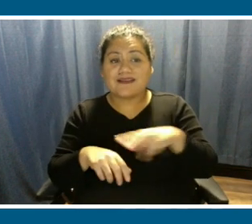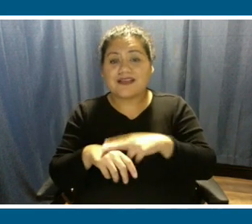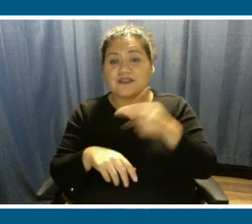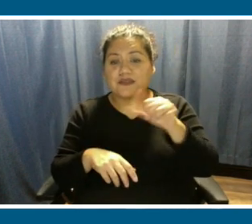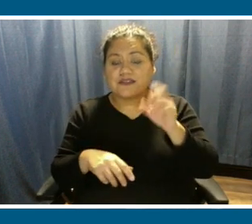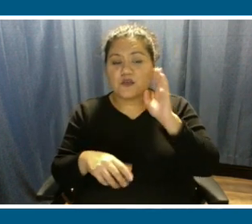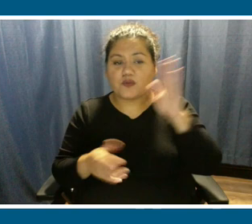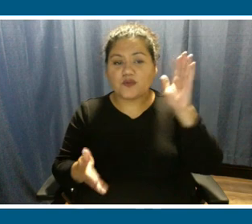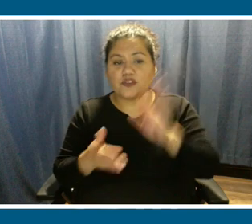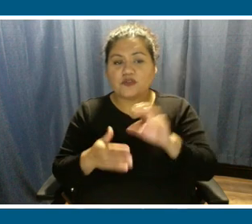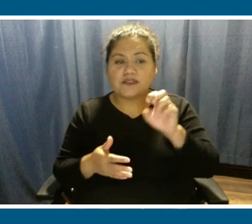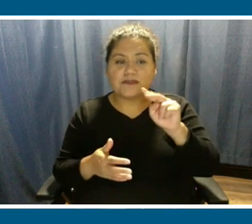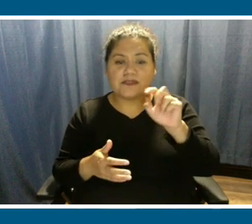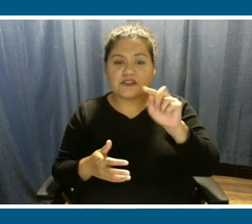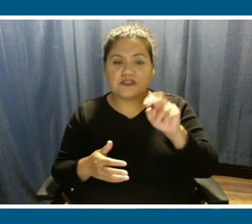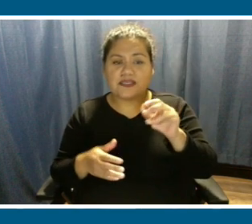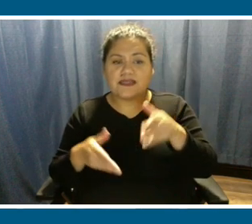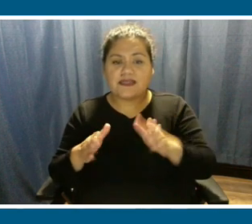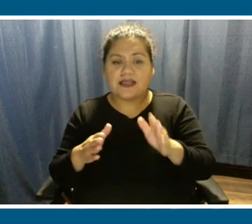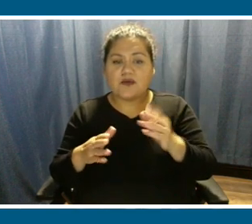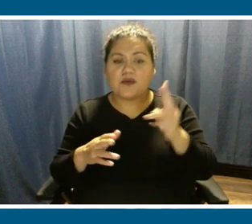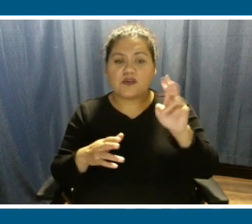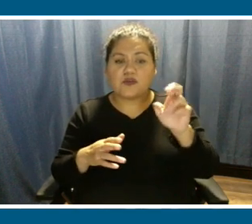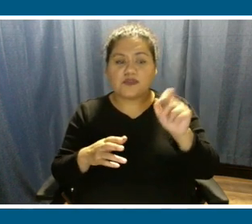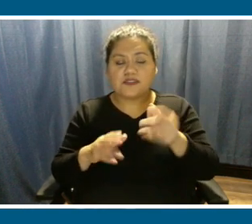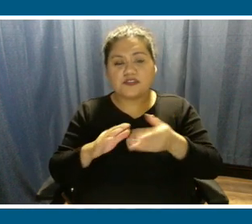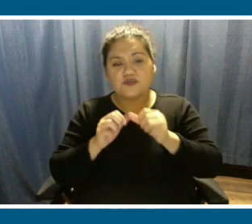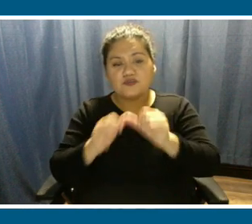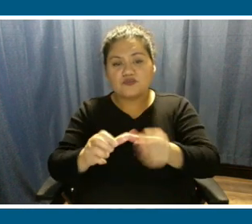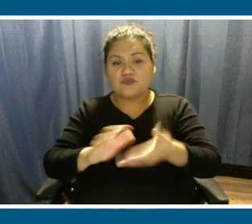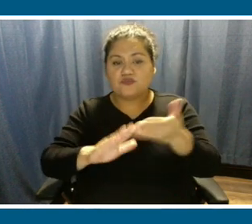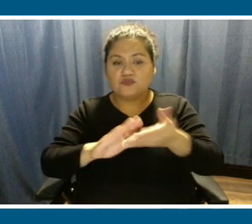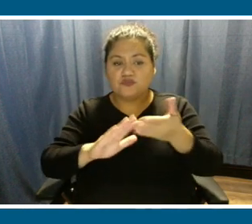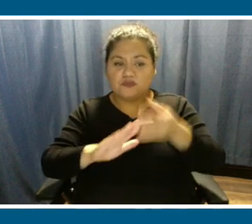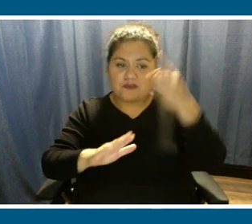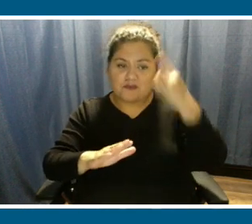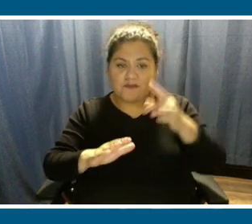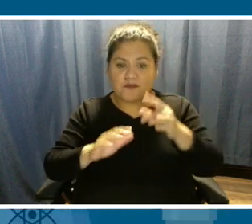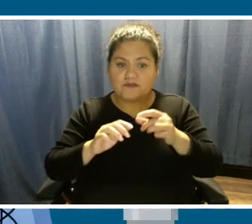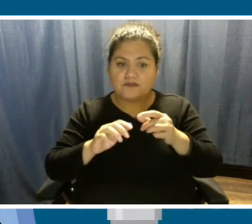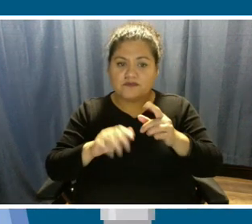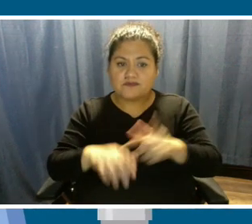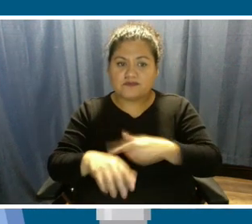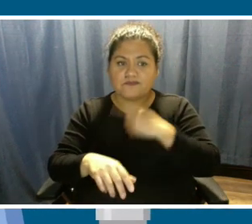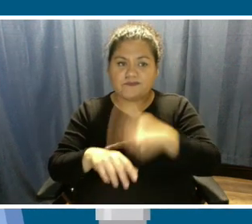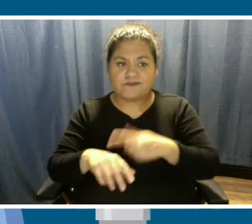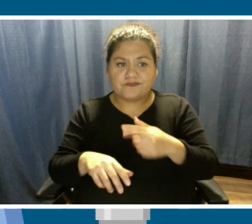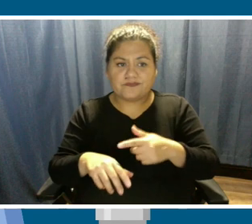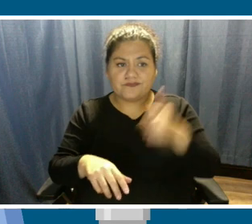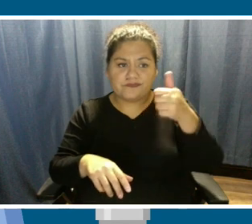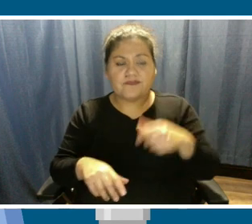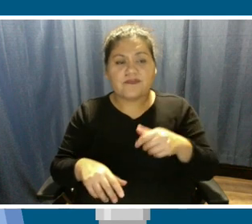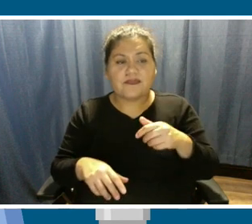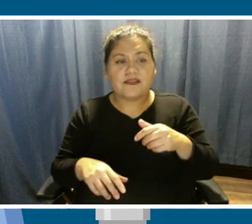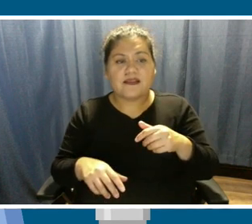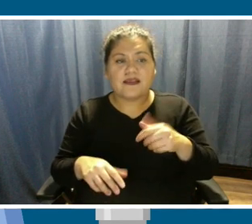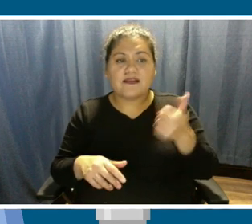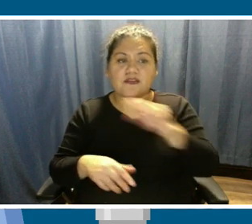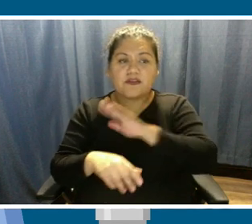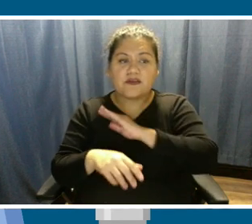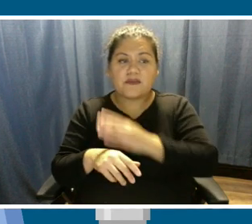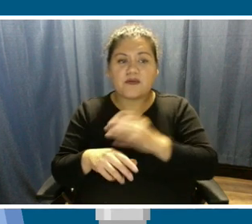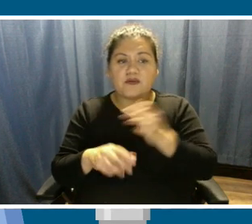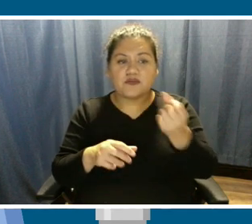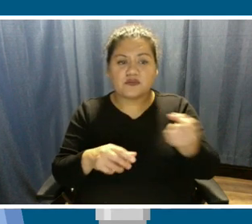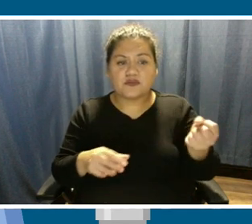emissions and allow a unit to stay in operation longer for resiliency purposes. Another power source is nuclear power,